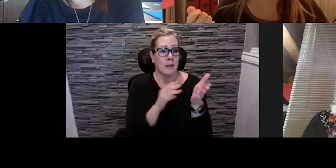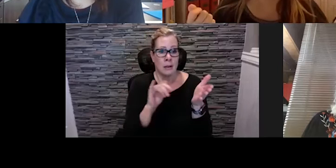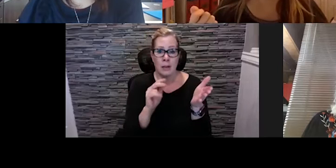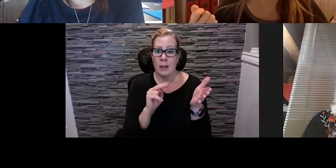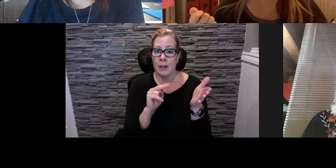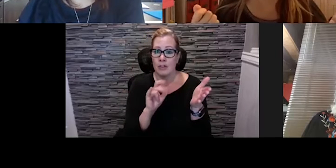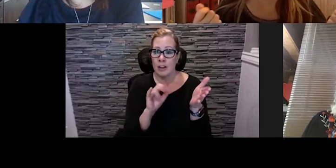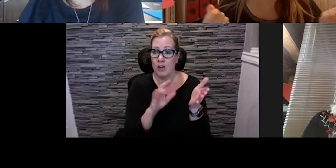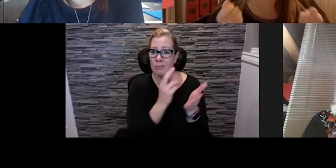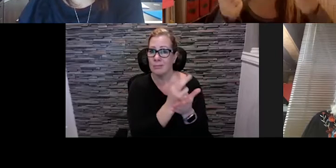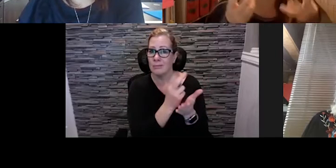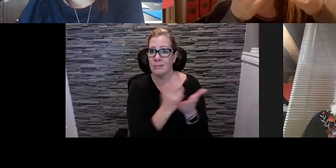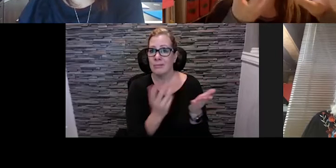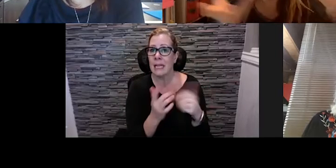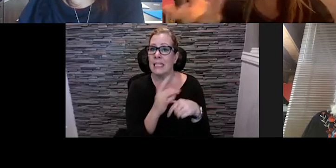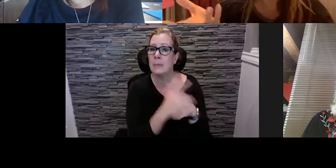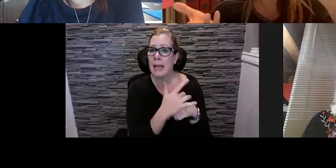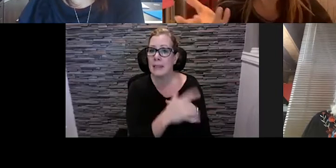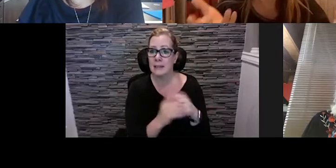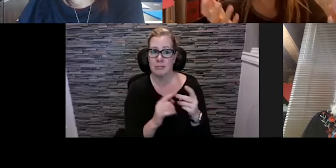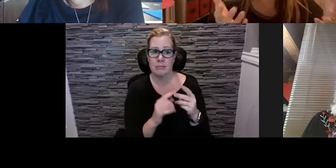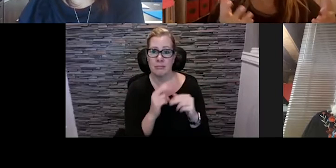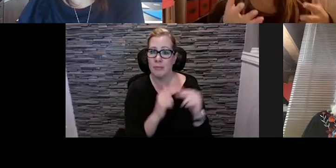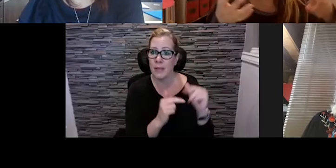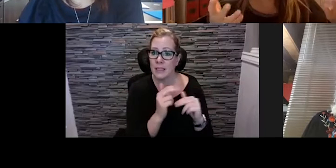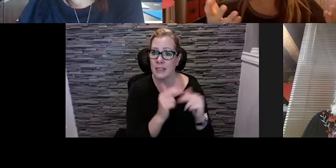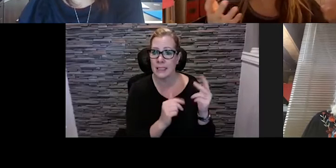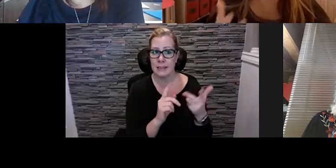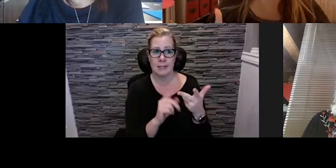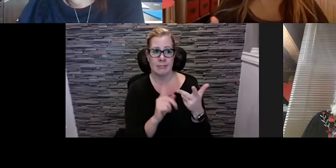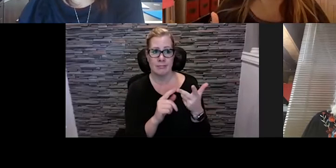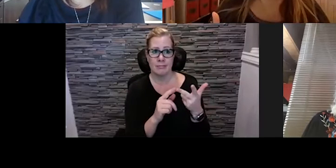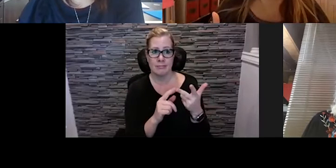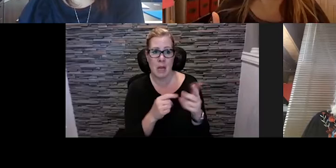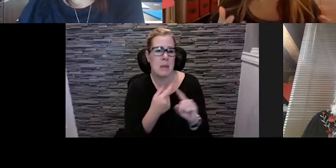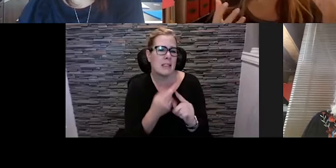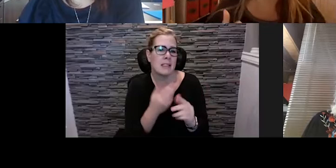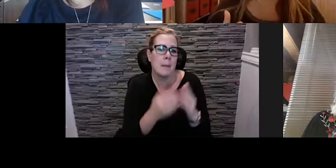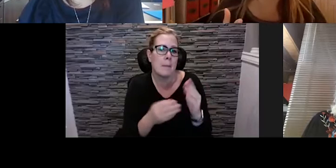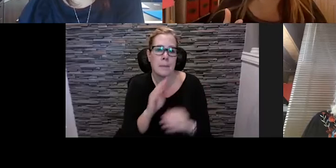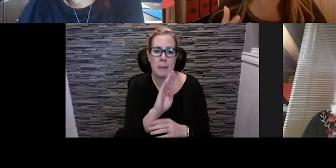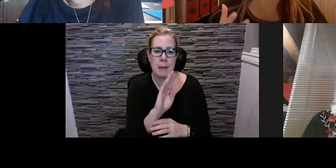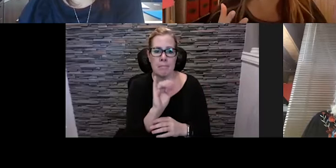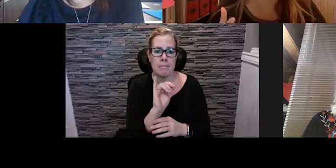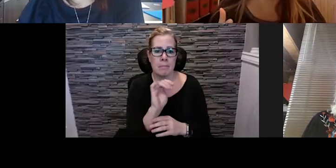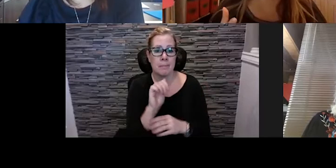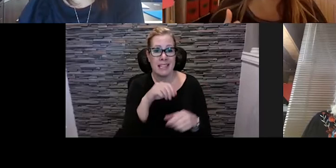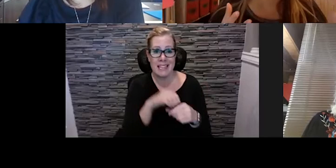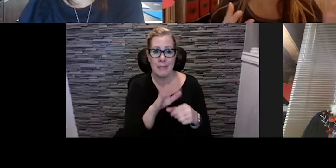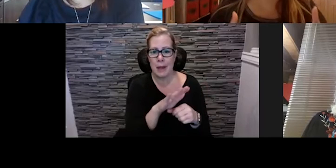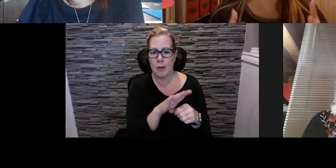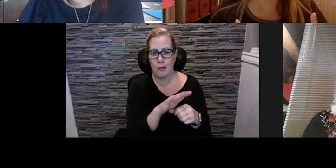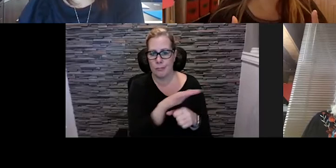venue possibility. And, and, and I think contribution, um, from some of the BIAs who are in that, that position.